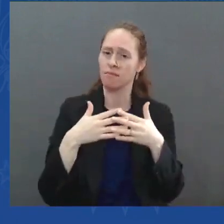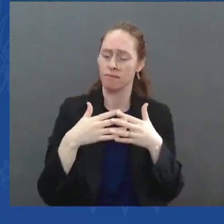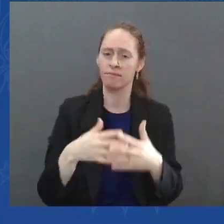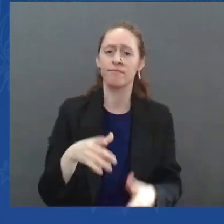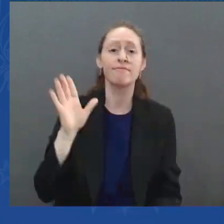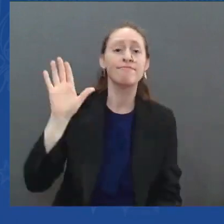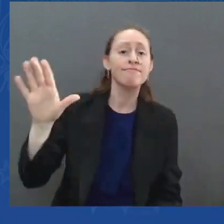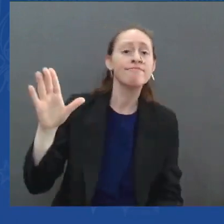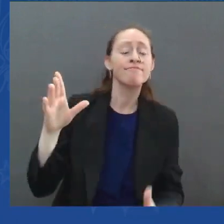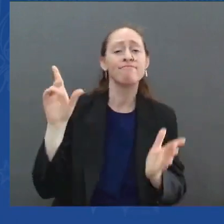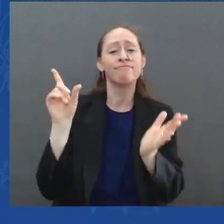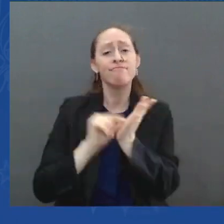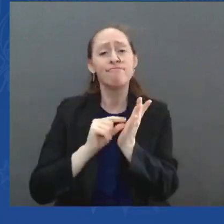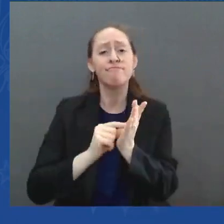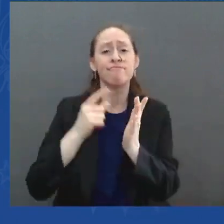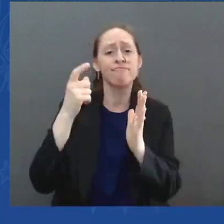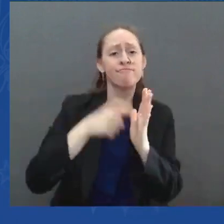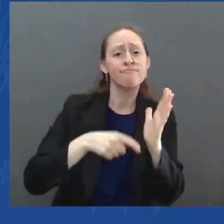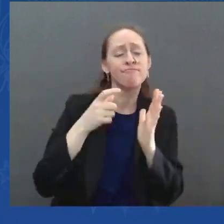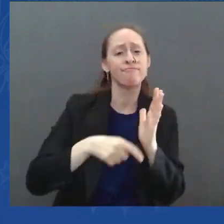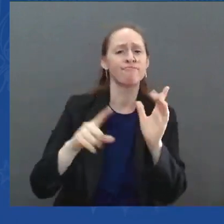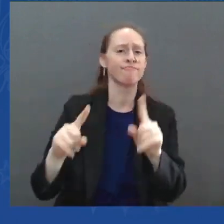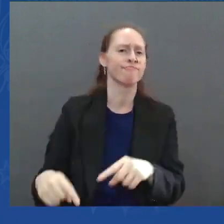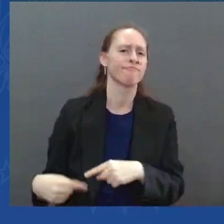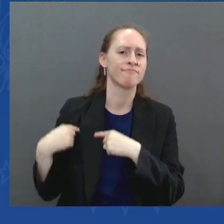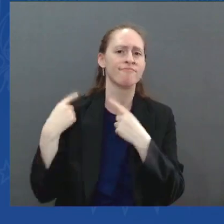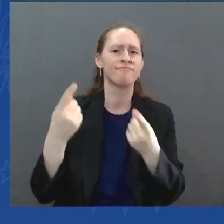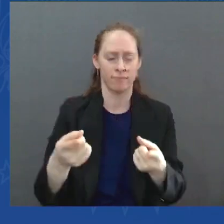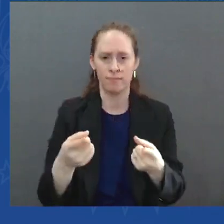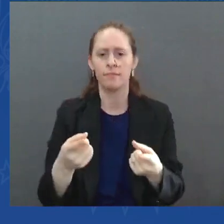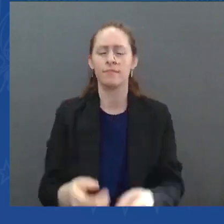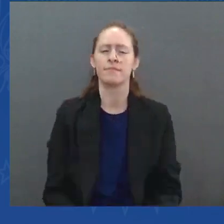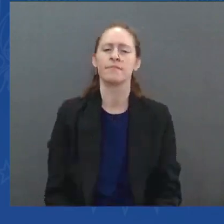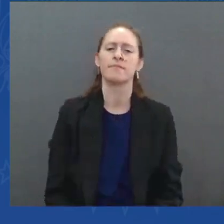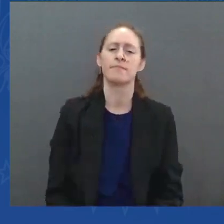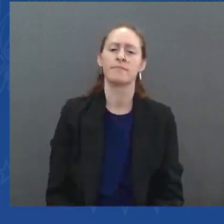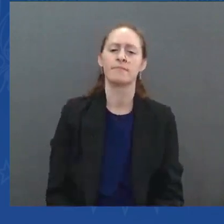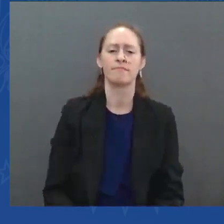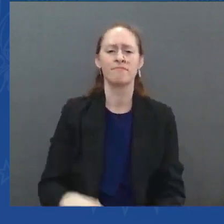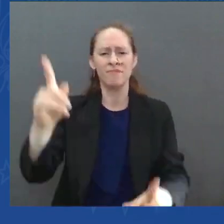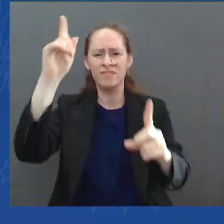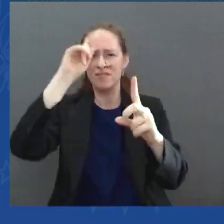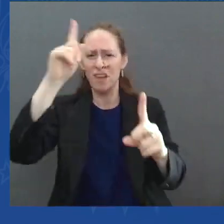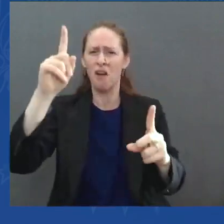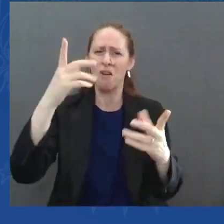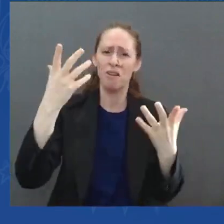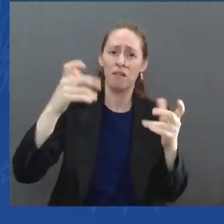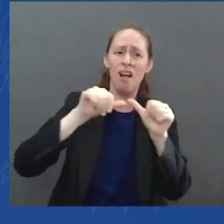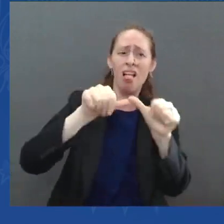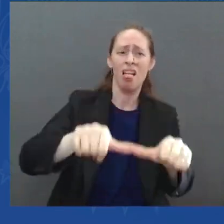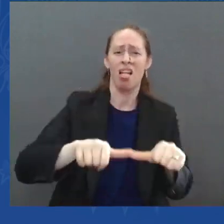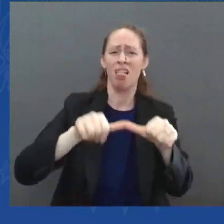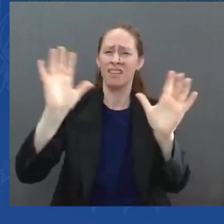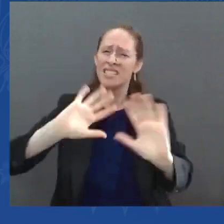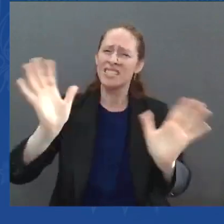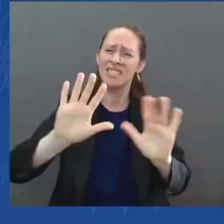and Ahmaud Arbery and so many others, over 4,400 others.